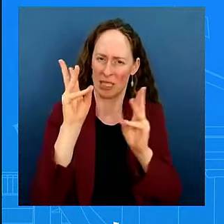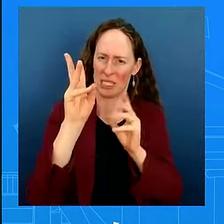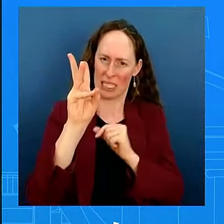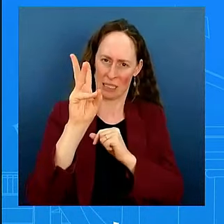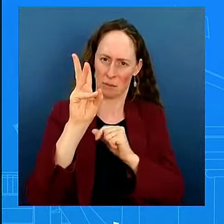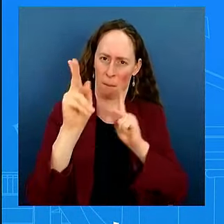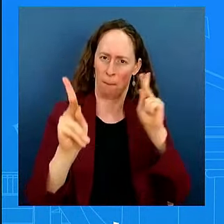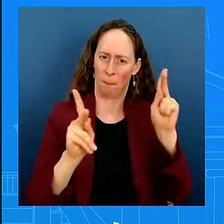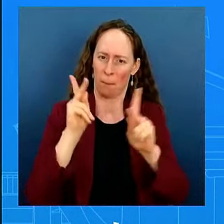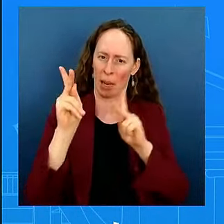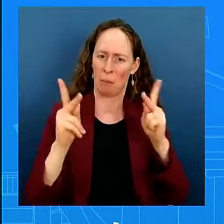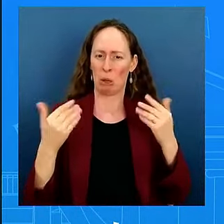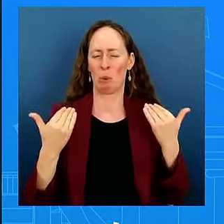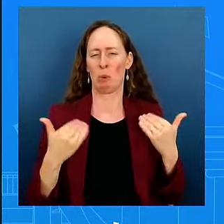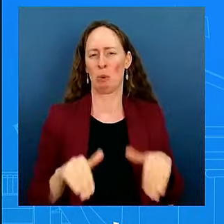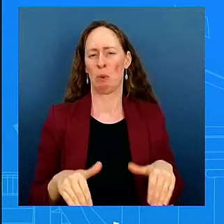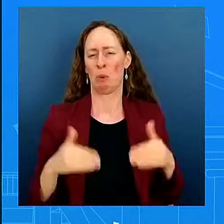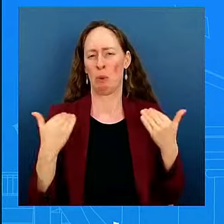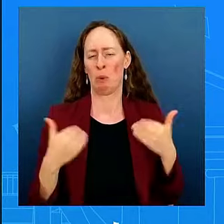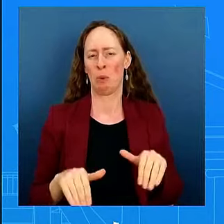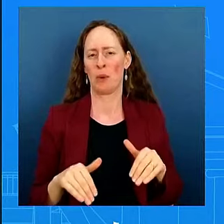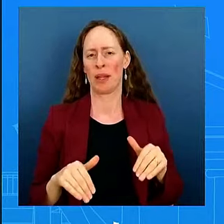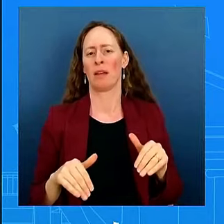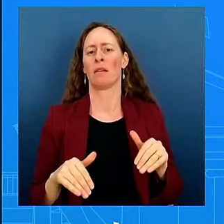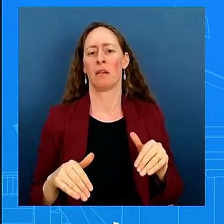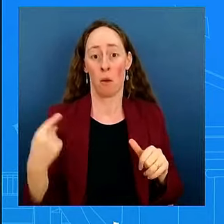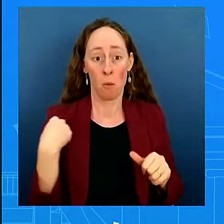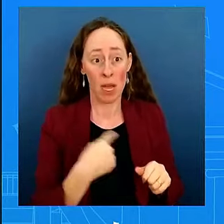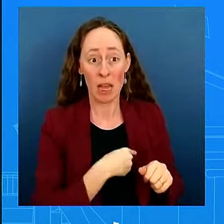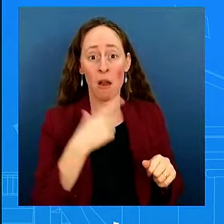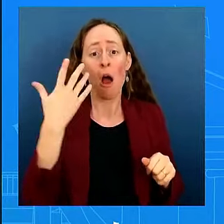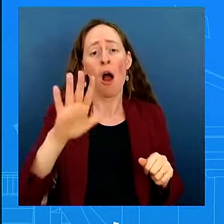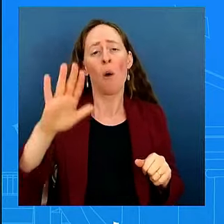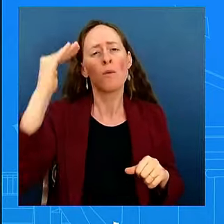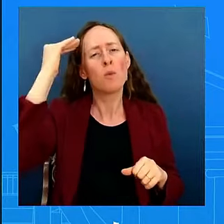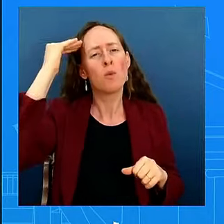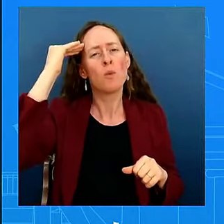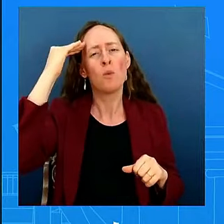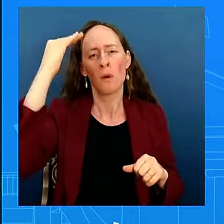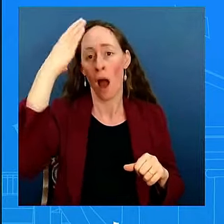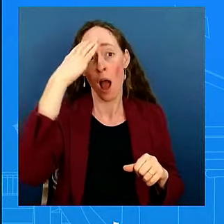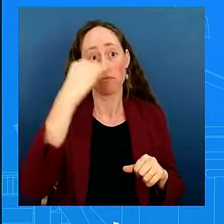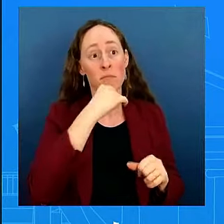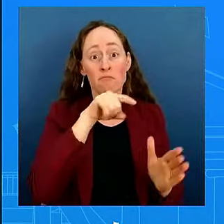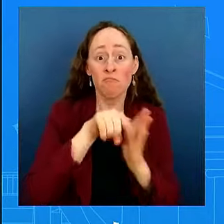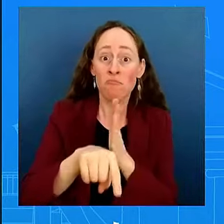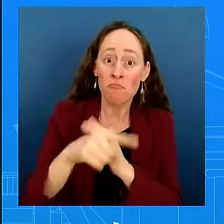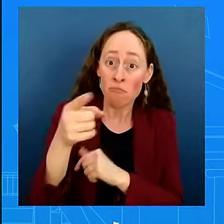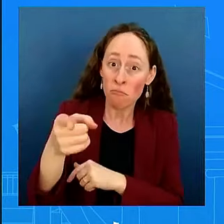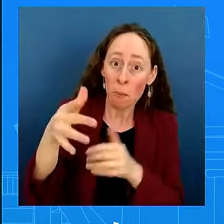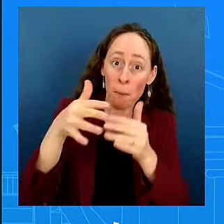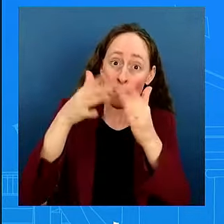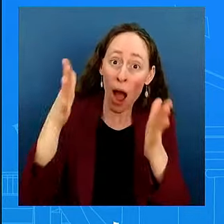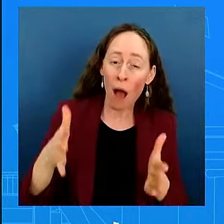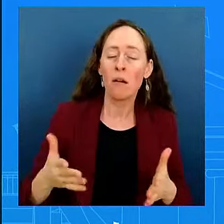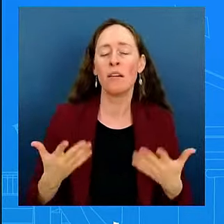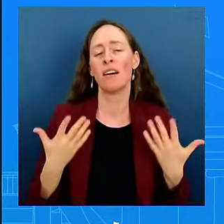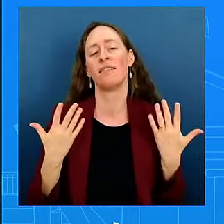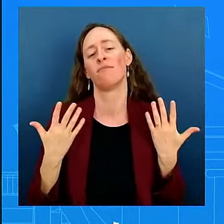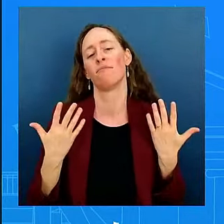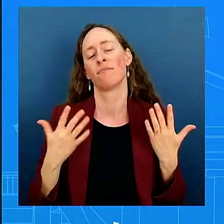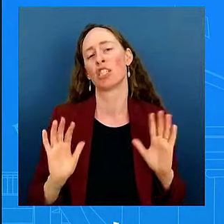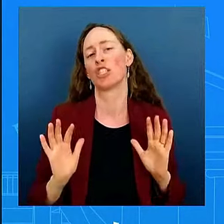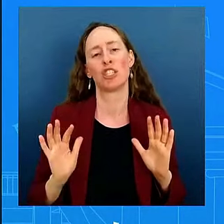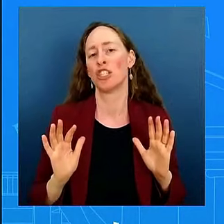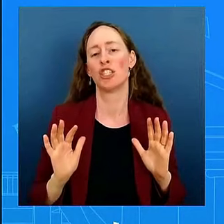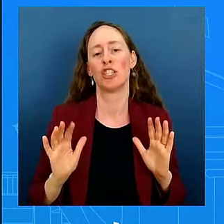Hamas has even more American blood on their hands, even more. And so we're going to continue to be really clear. I'm just not going to go beyond that